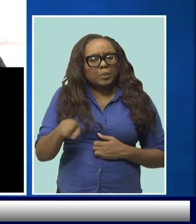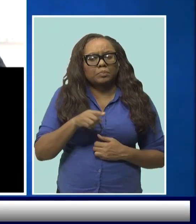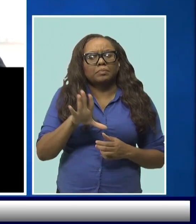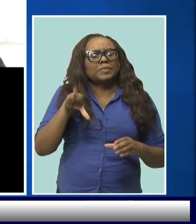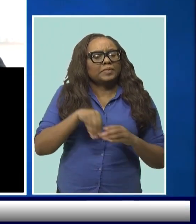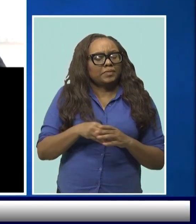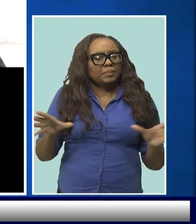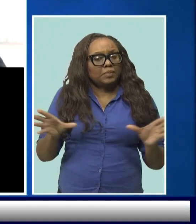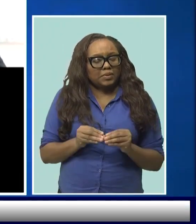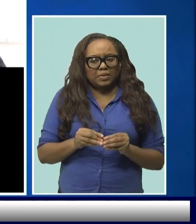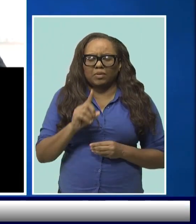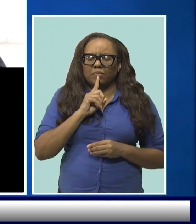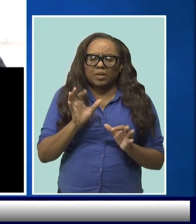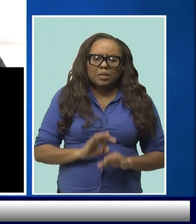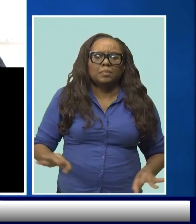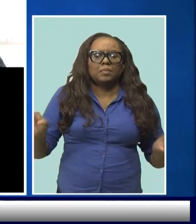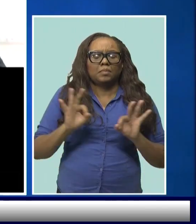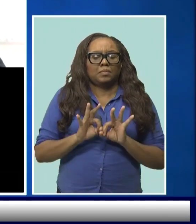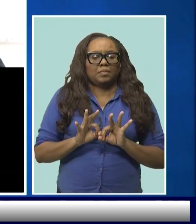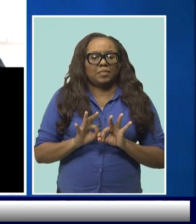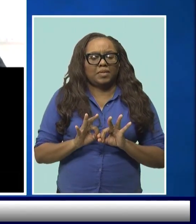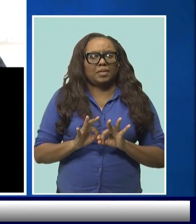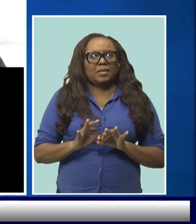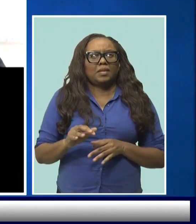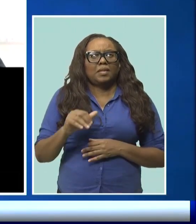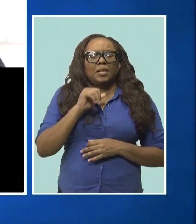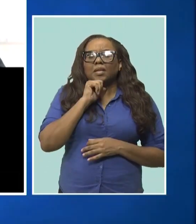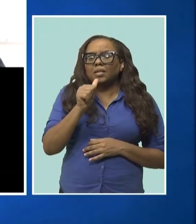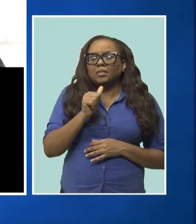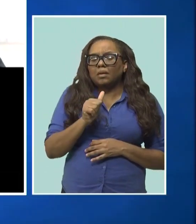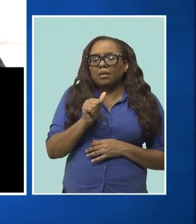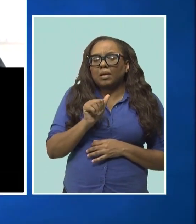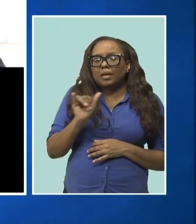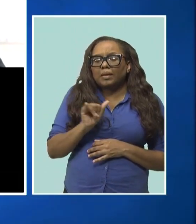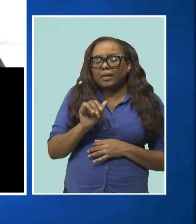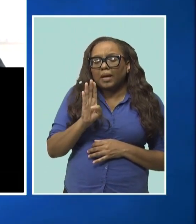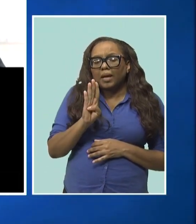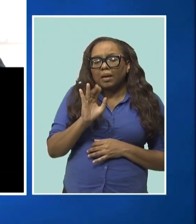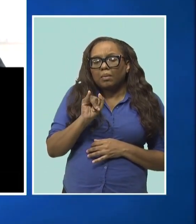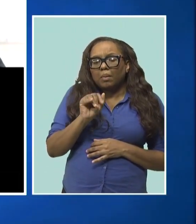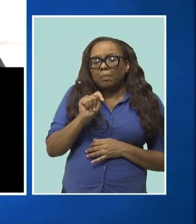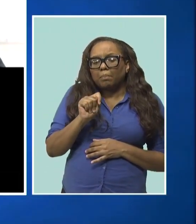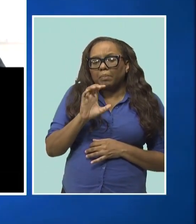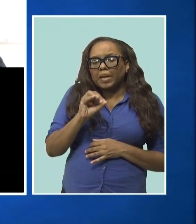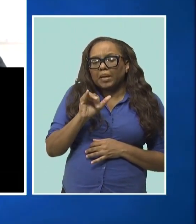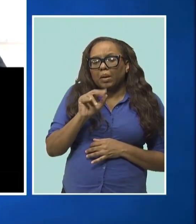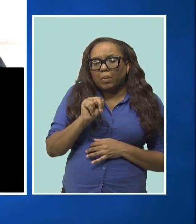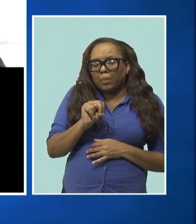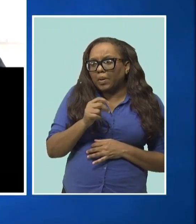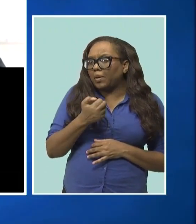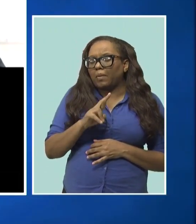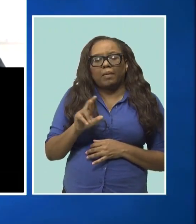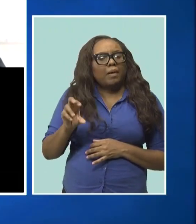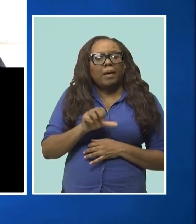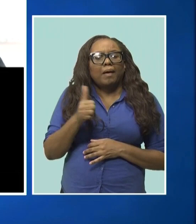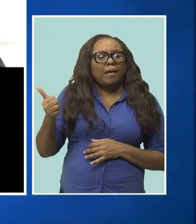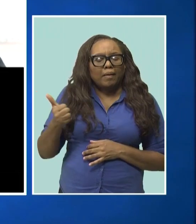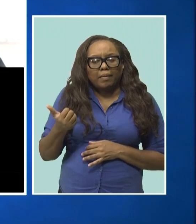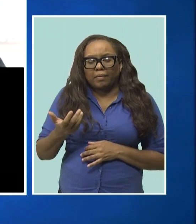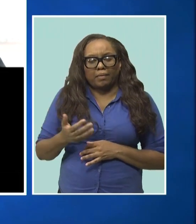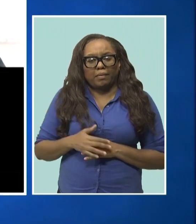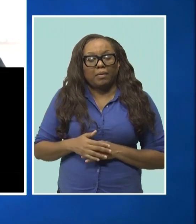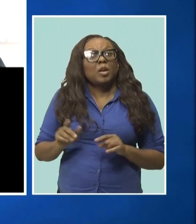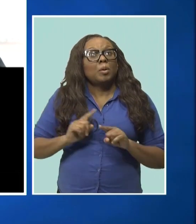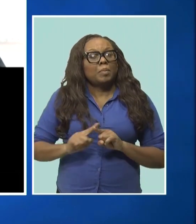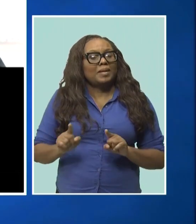And it is important to understand that this is different from, say, Bitcoin or any cryptocurrency that's currently out How is it different? We need to be able